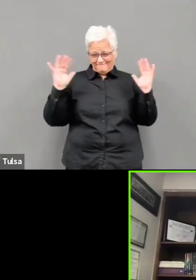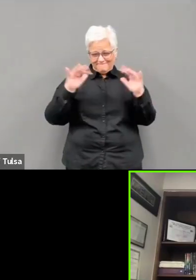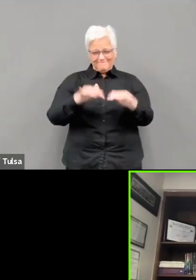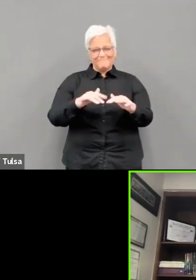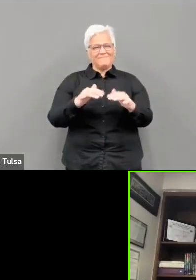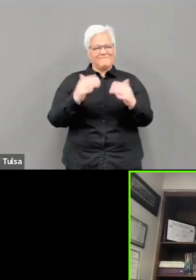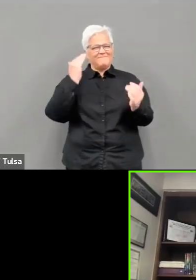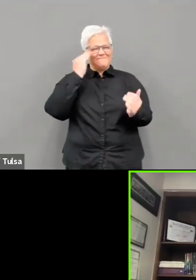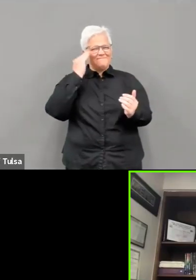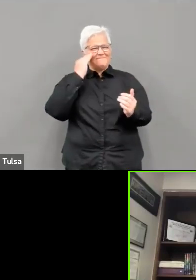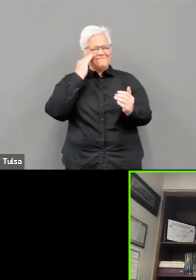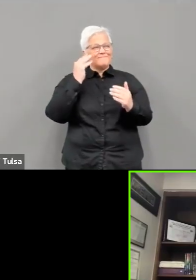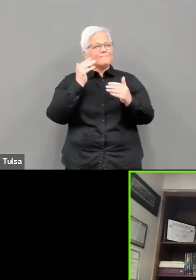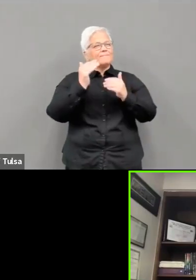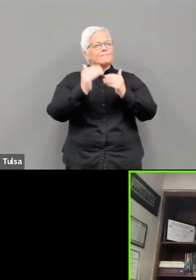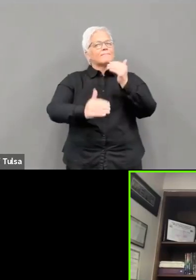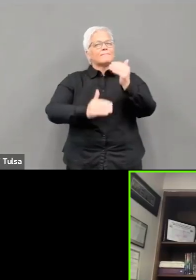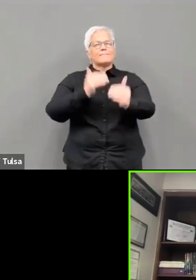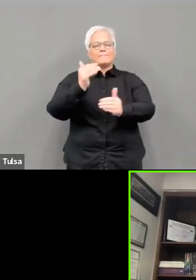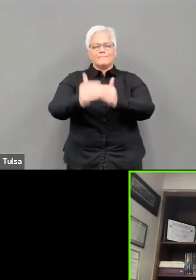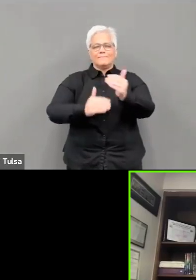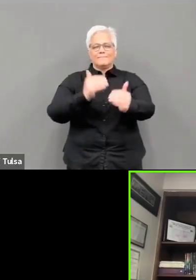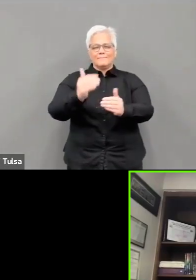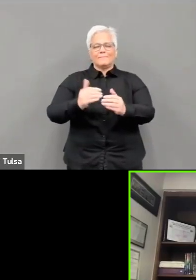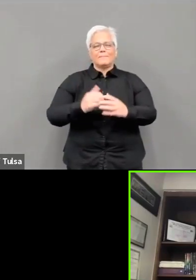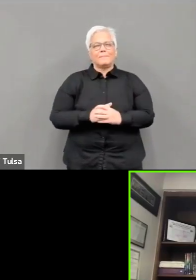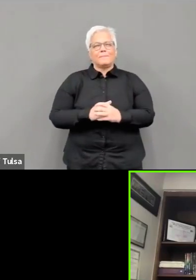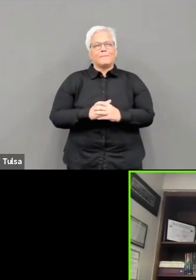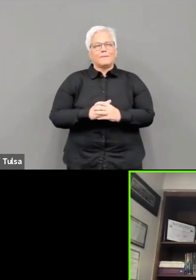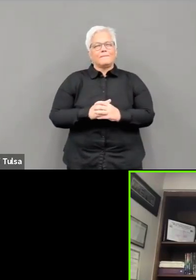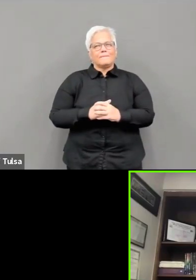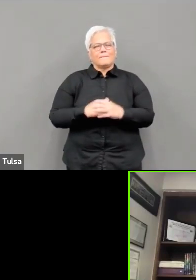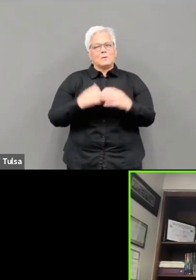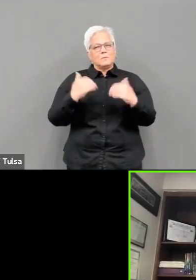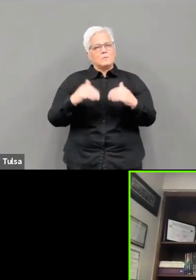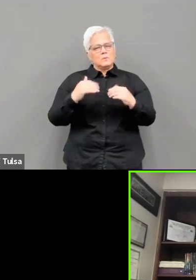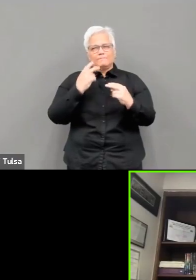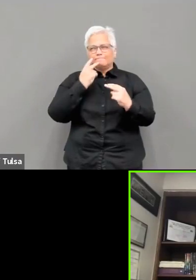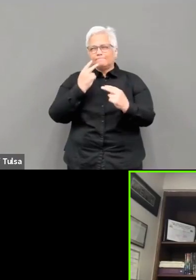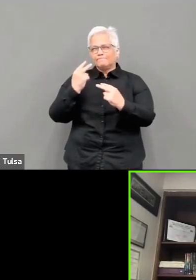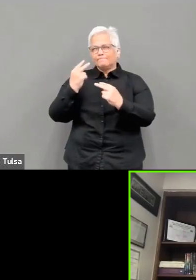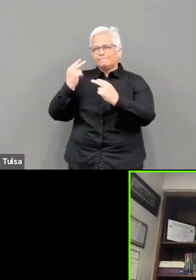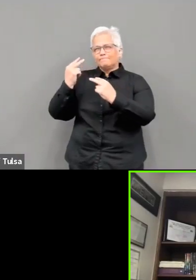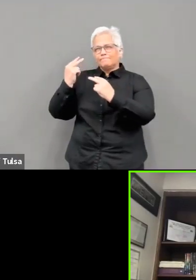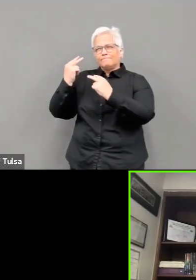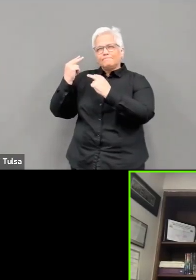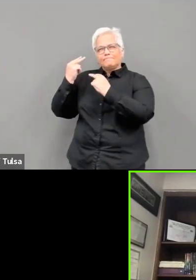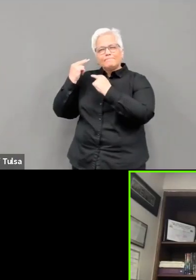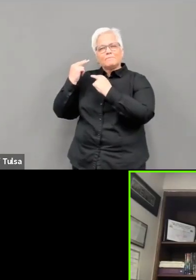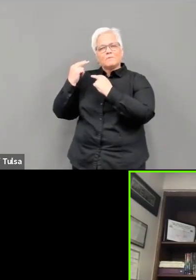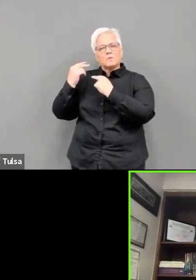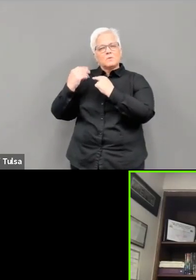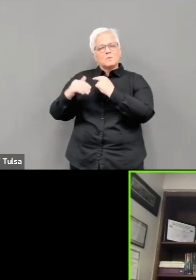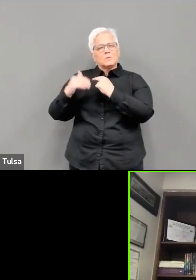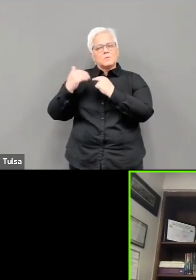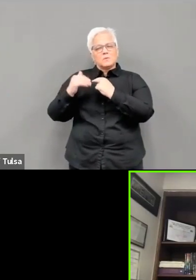and as we all commemorate and commit. In your many holy names we pray.